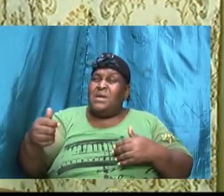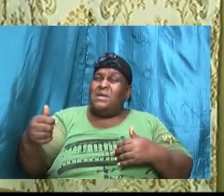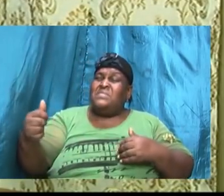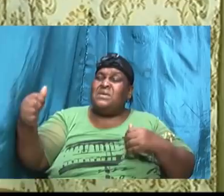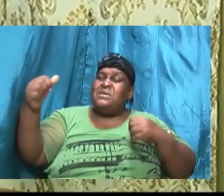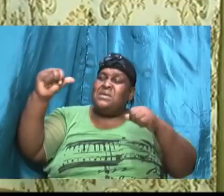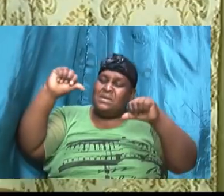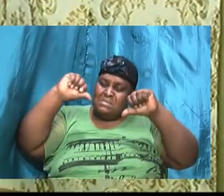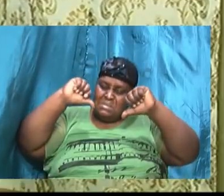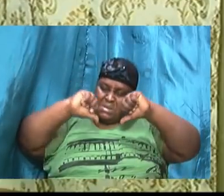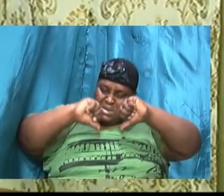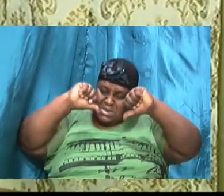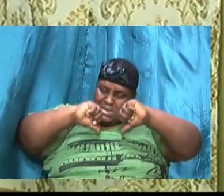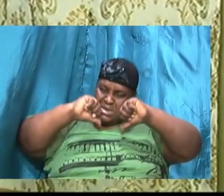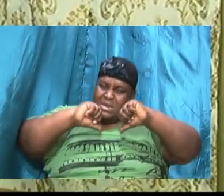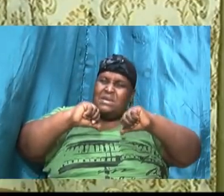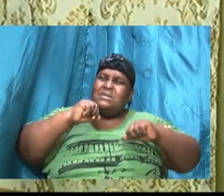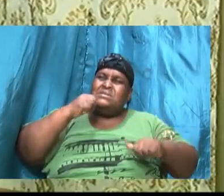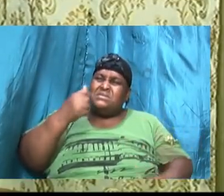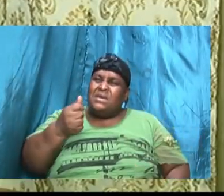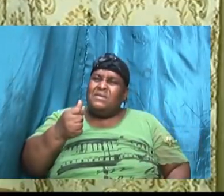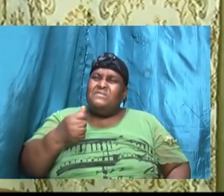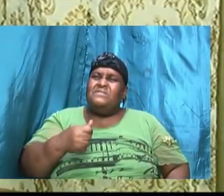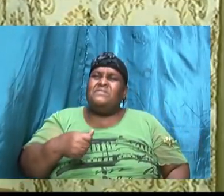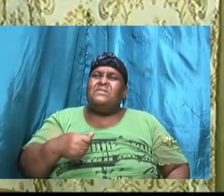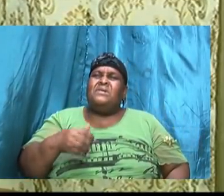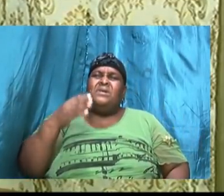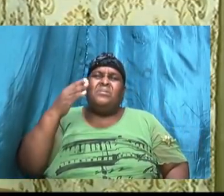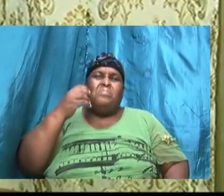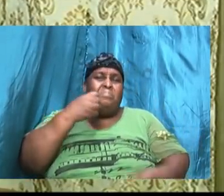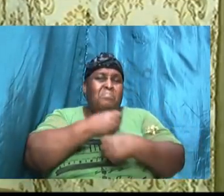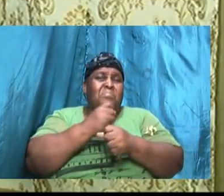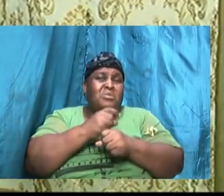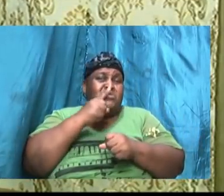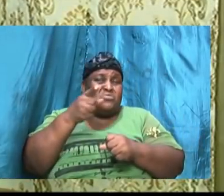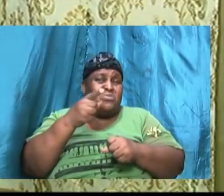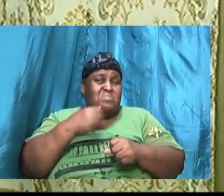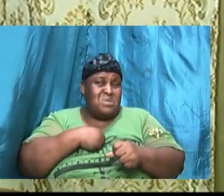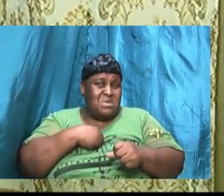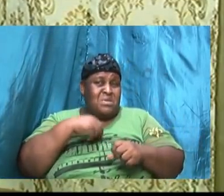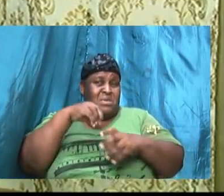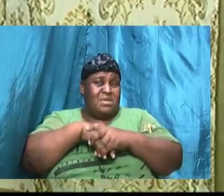certain things and make sure that I am in the perfect will of God for my life